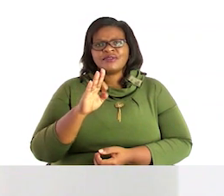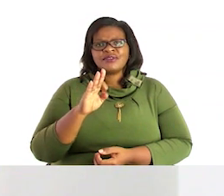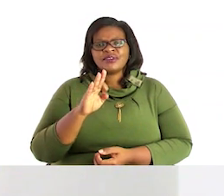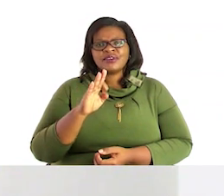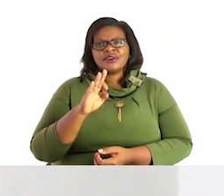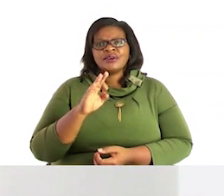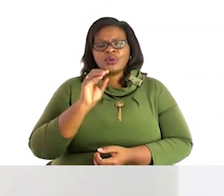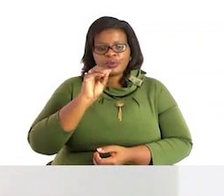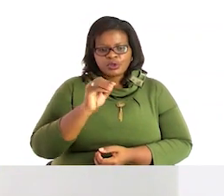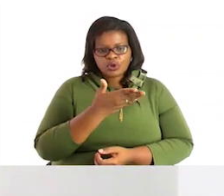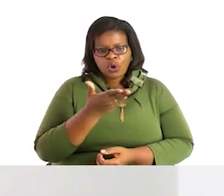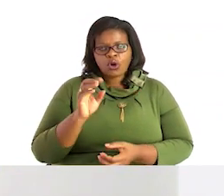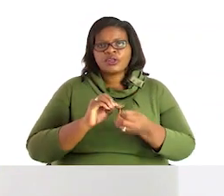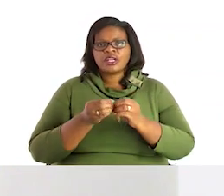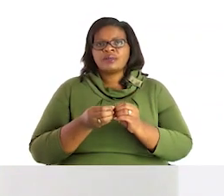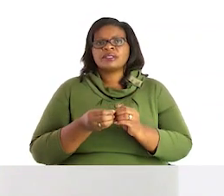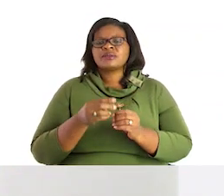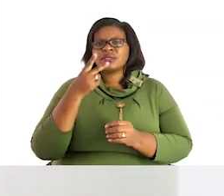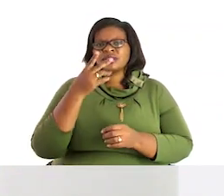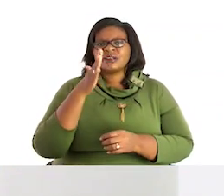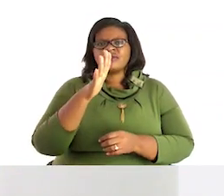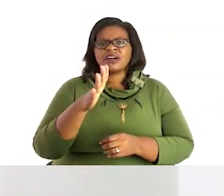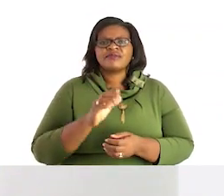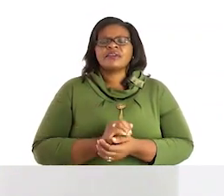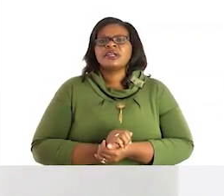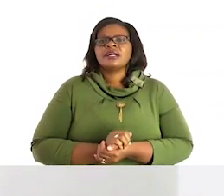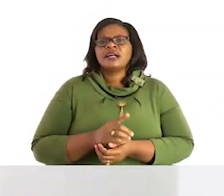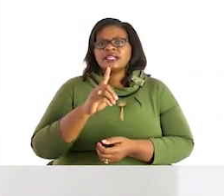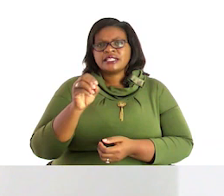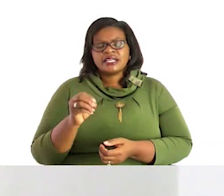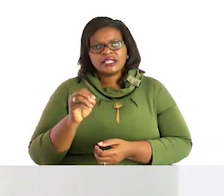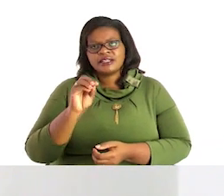the numbers let's check the five is there the 10 is there